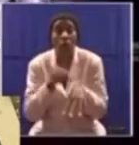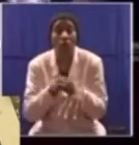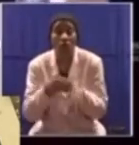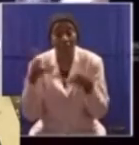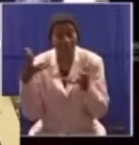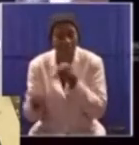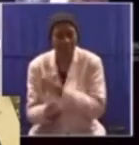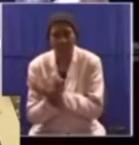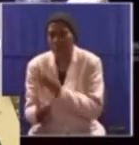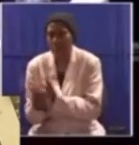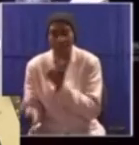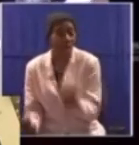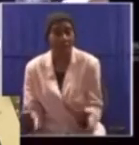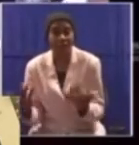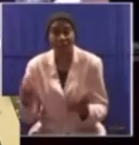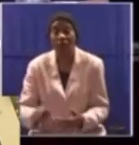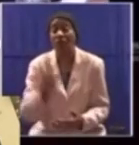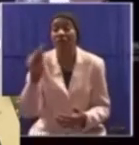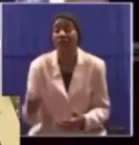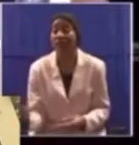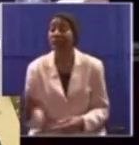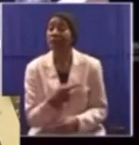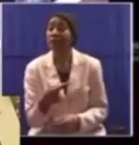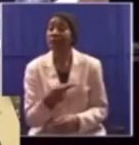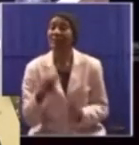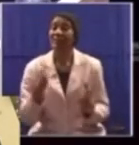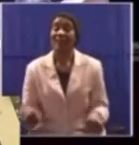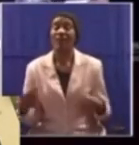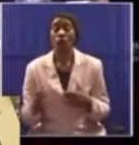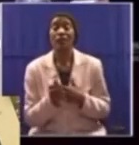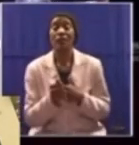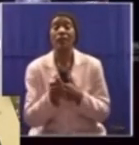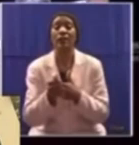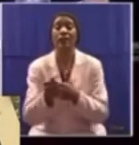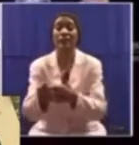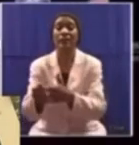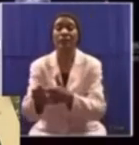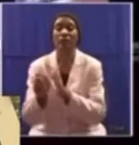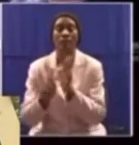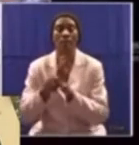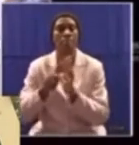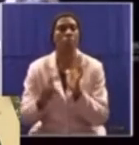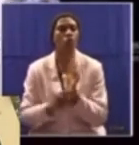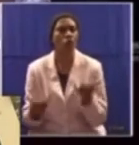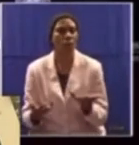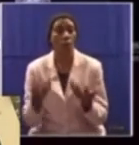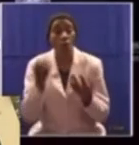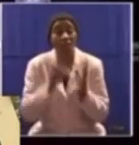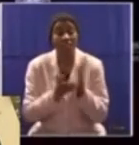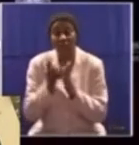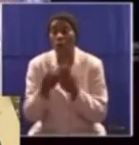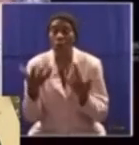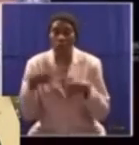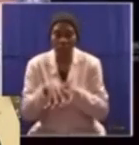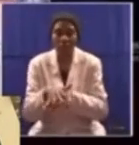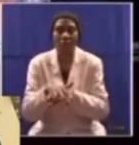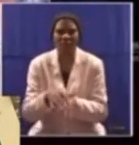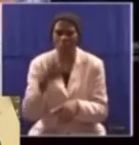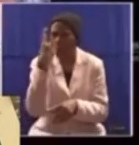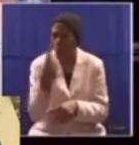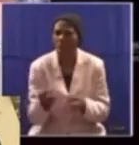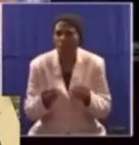facing South Africa. He has been unable to lead a program to develop and implement a believable solution